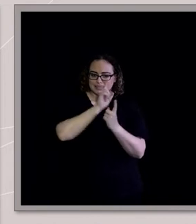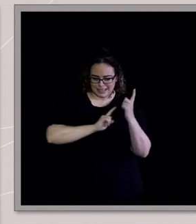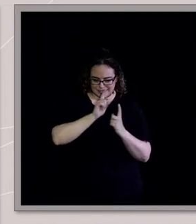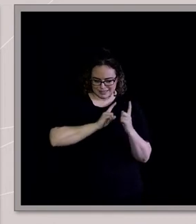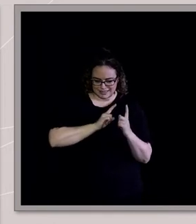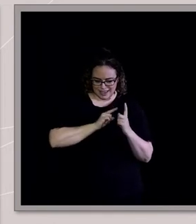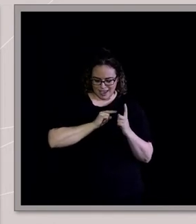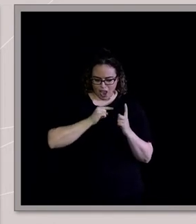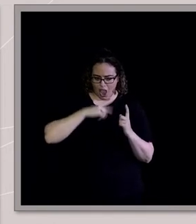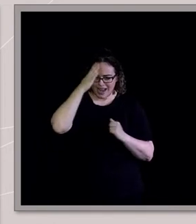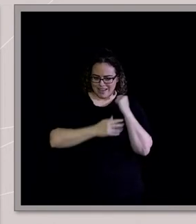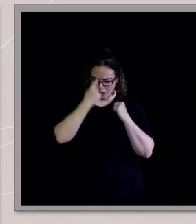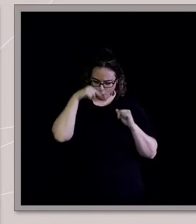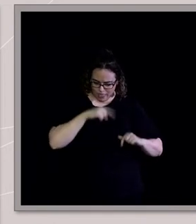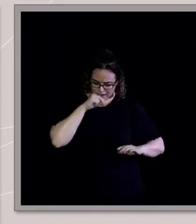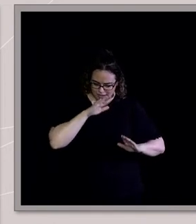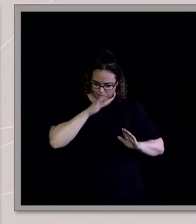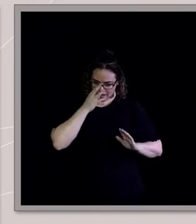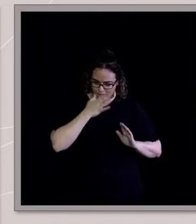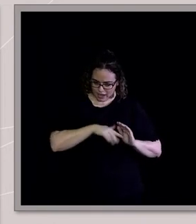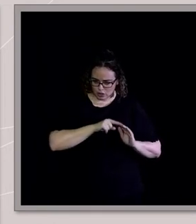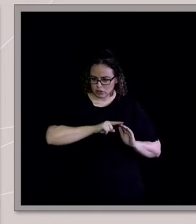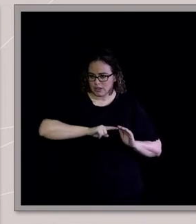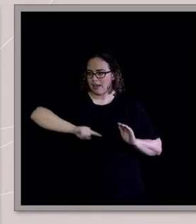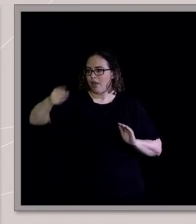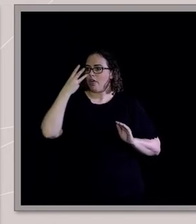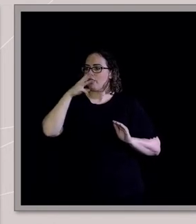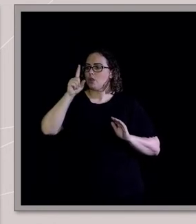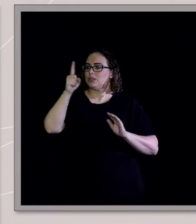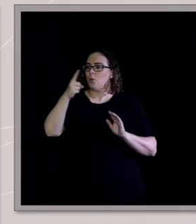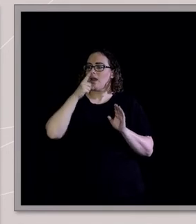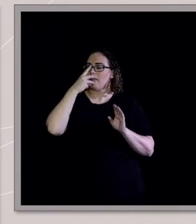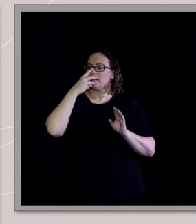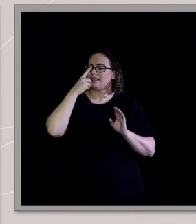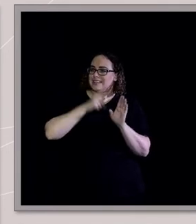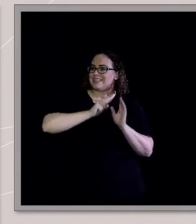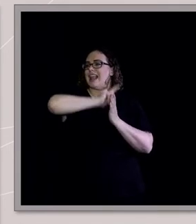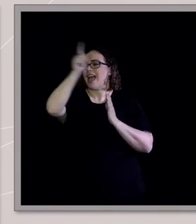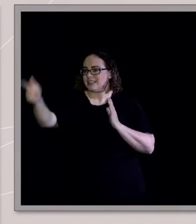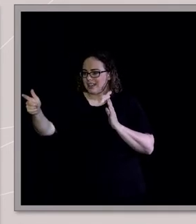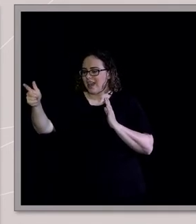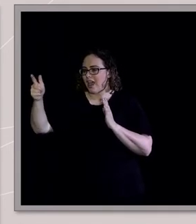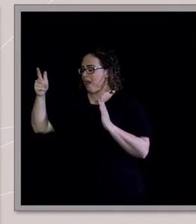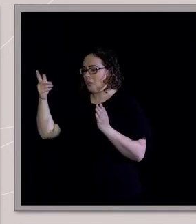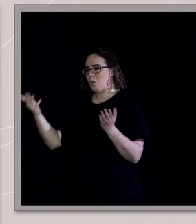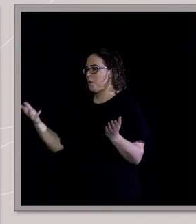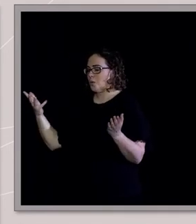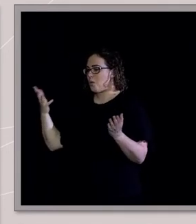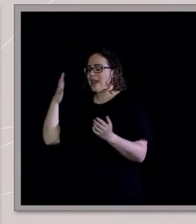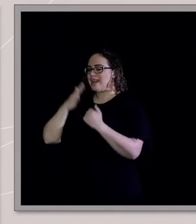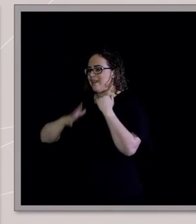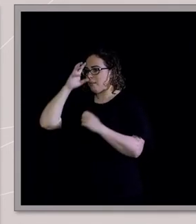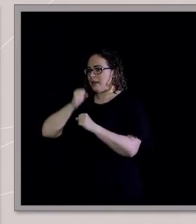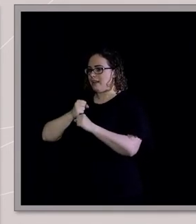and seen this. It just, I don't think he could have comprehended it. But one, this one really means a lot to me